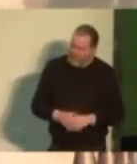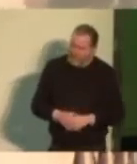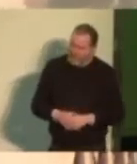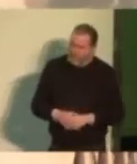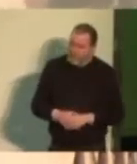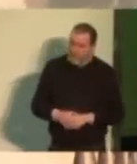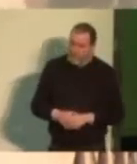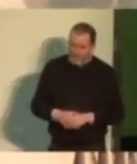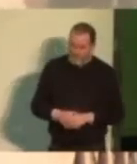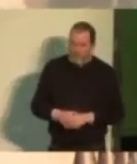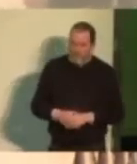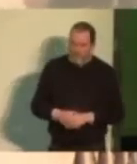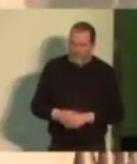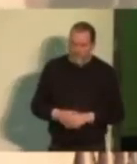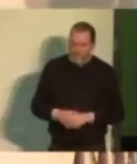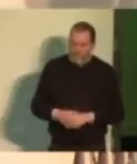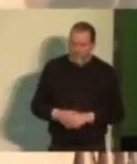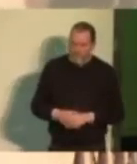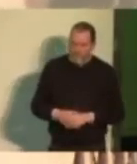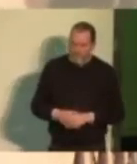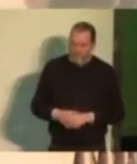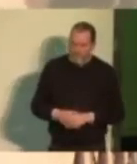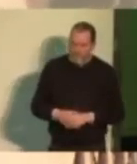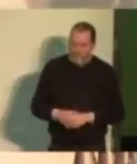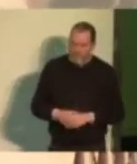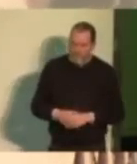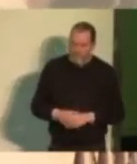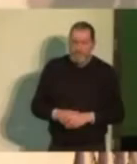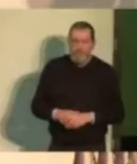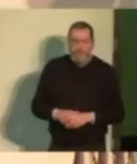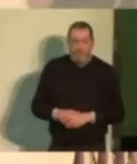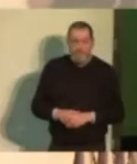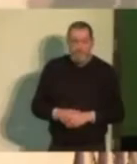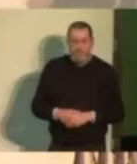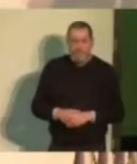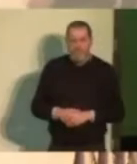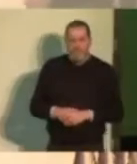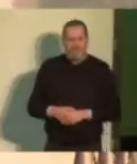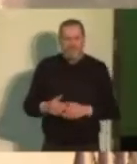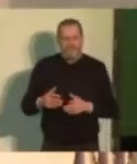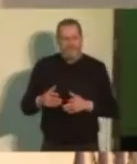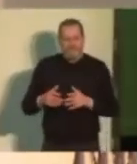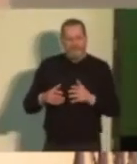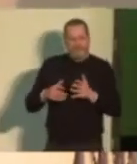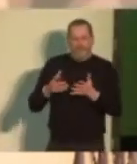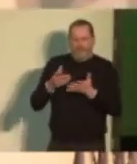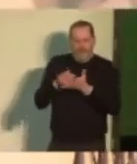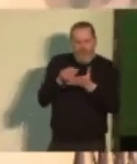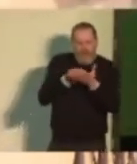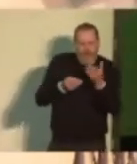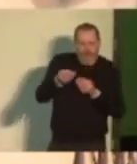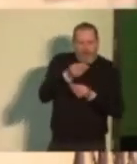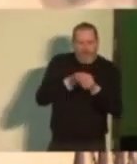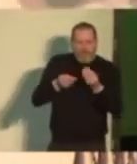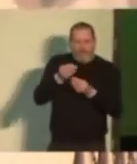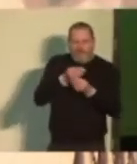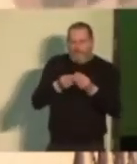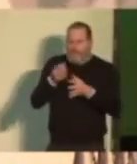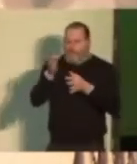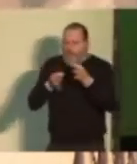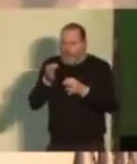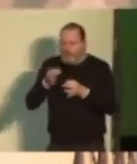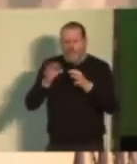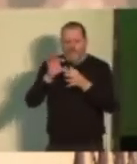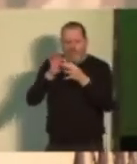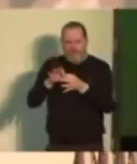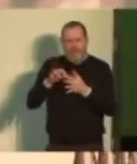Now, let me tell you, you know, I'm not all that familiar with the politics or the economics of the trade union movement here, but I do